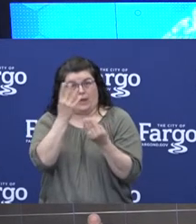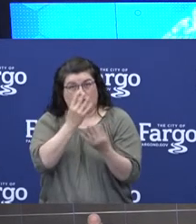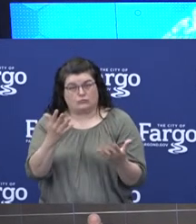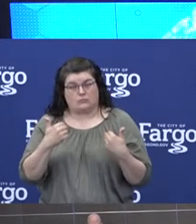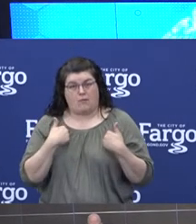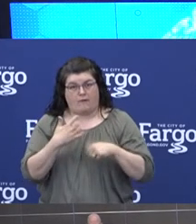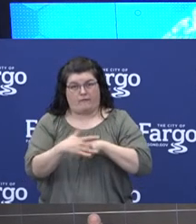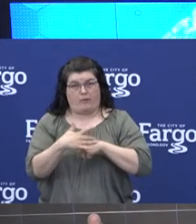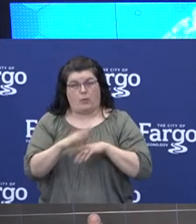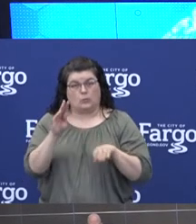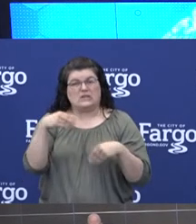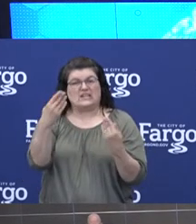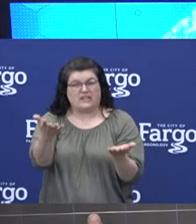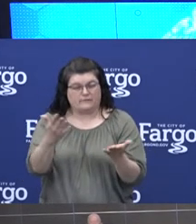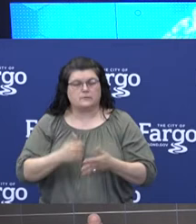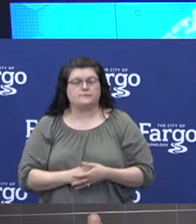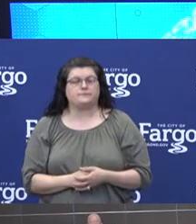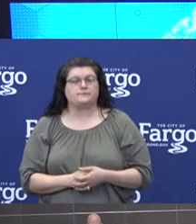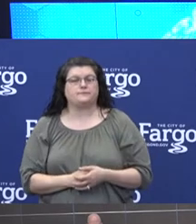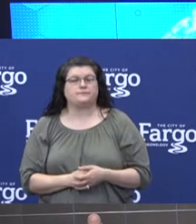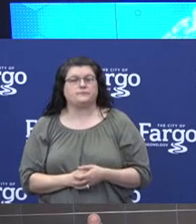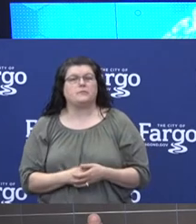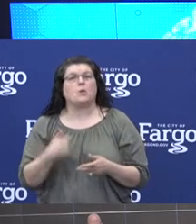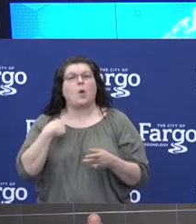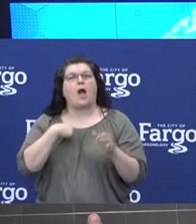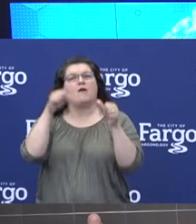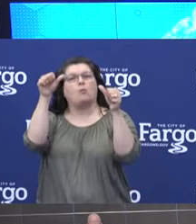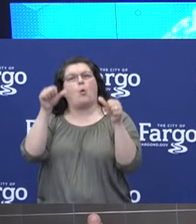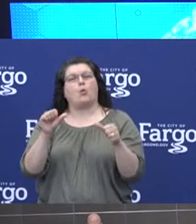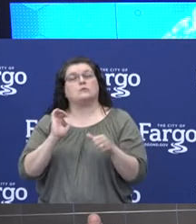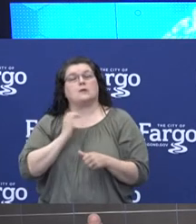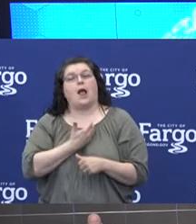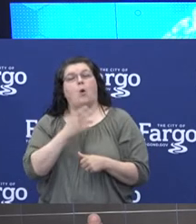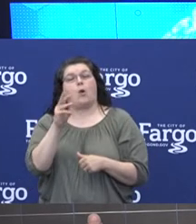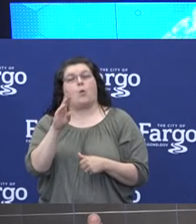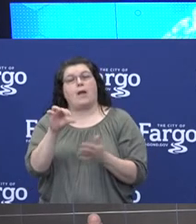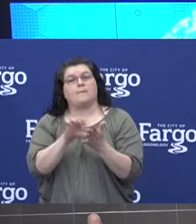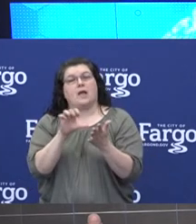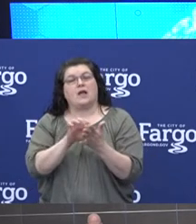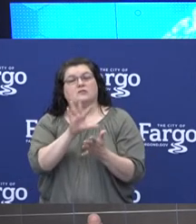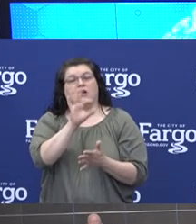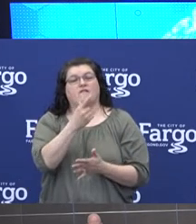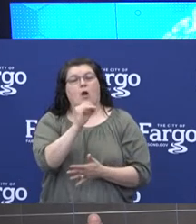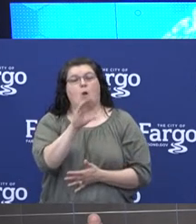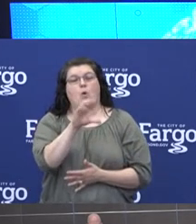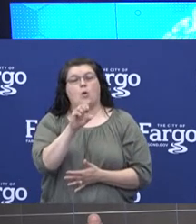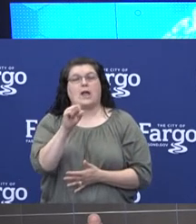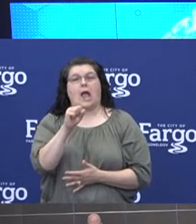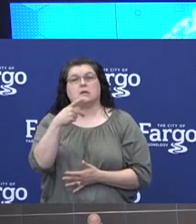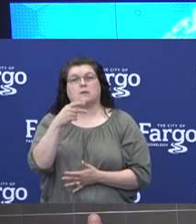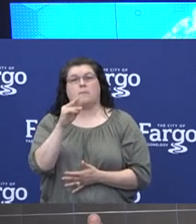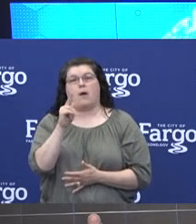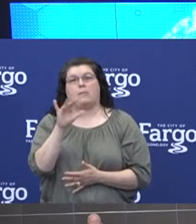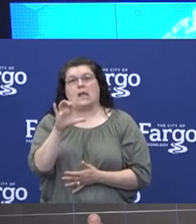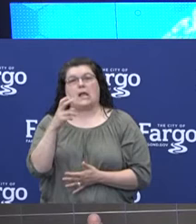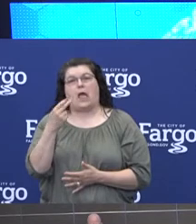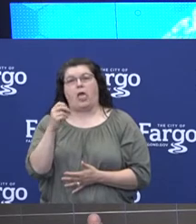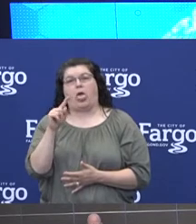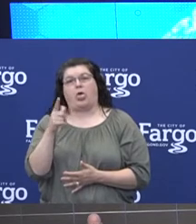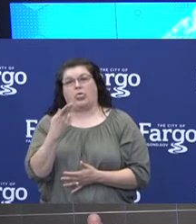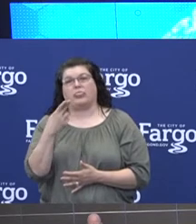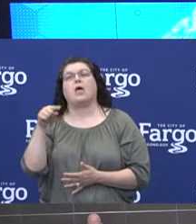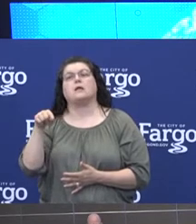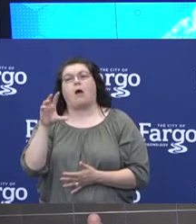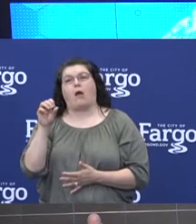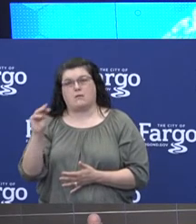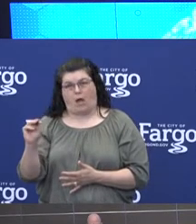available to us. And we have that posted on our website at fargocastpublichealth.com. It's available on